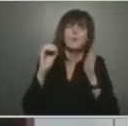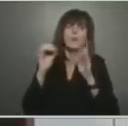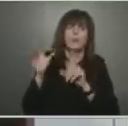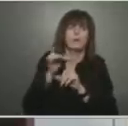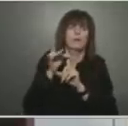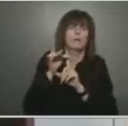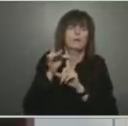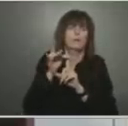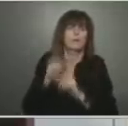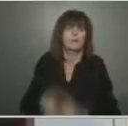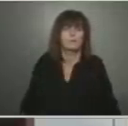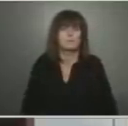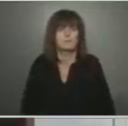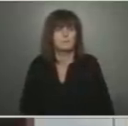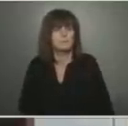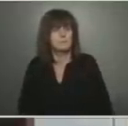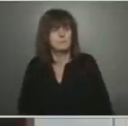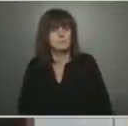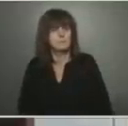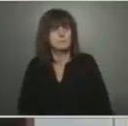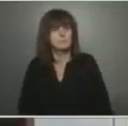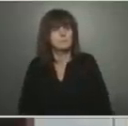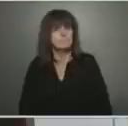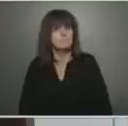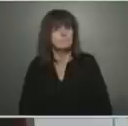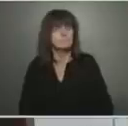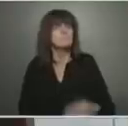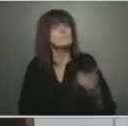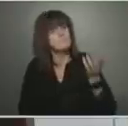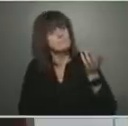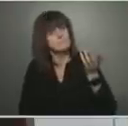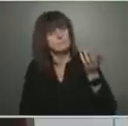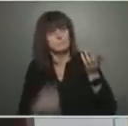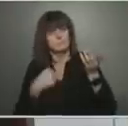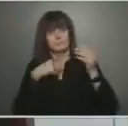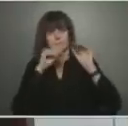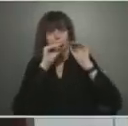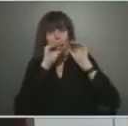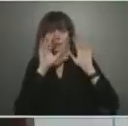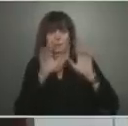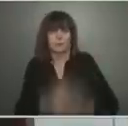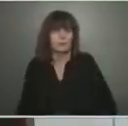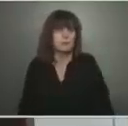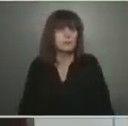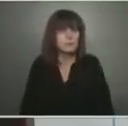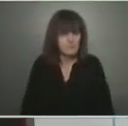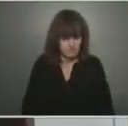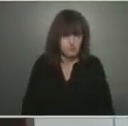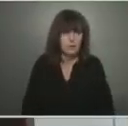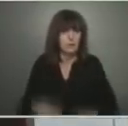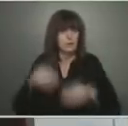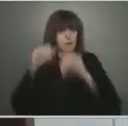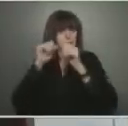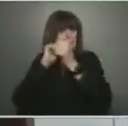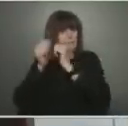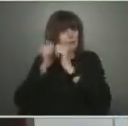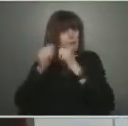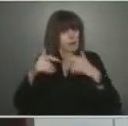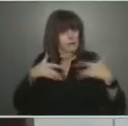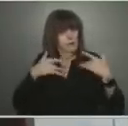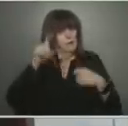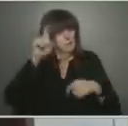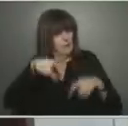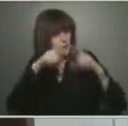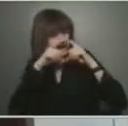and I'm happy to provide a little clarity. You must be masked in all of these venues. You'd be masked when you pick up your food. Let's say at a